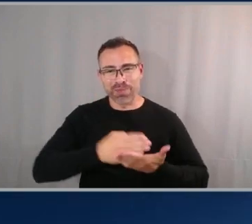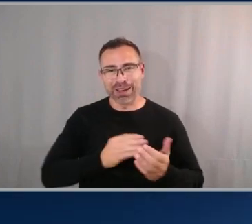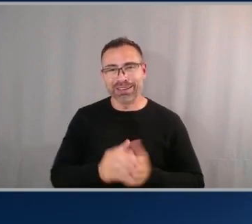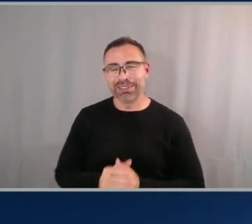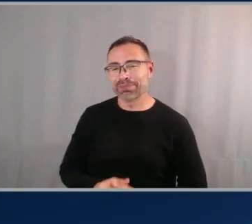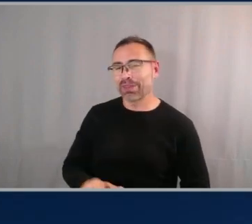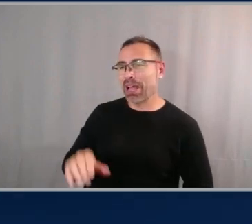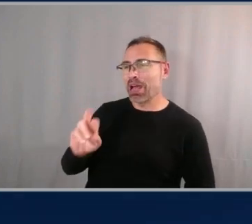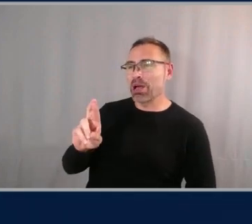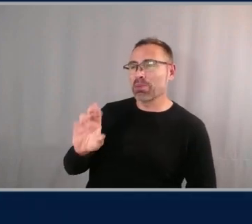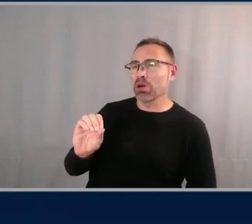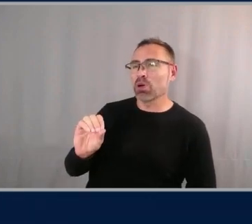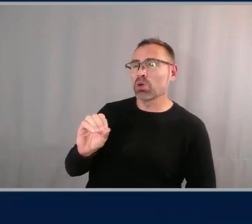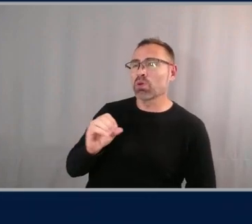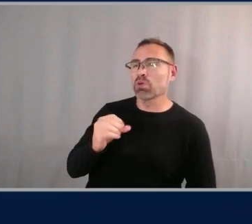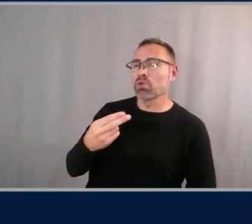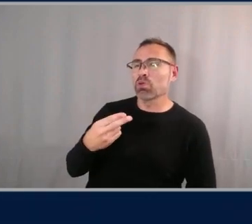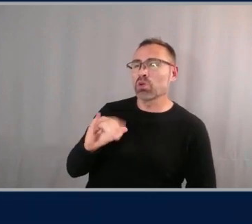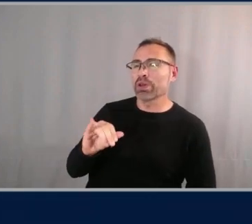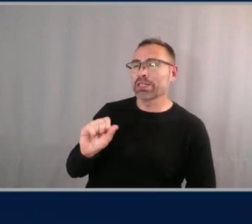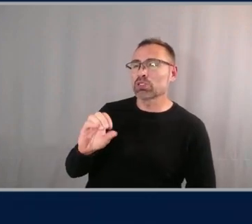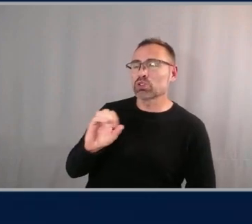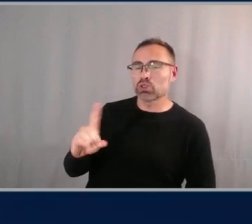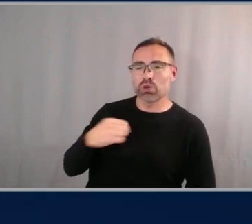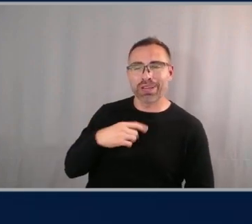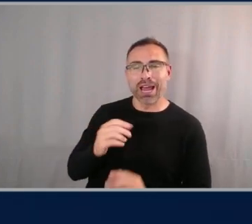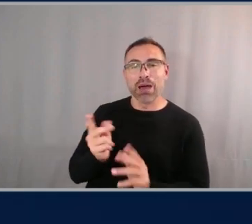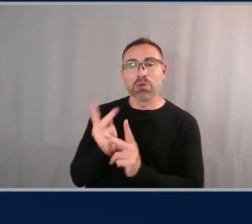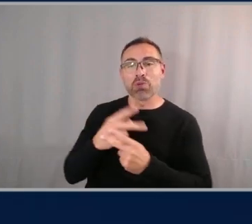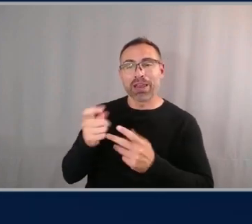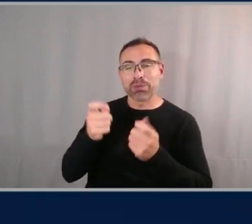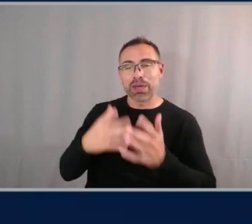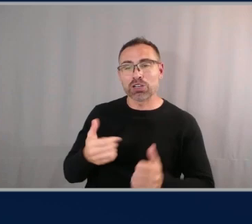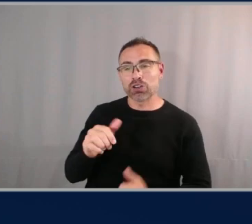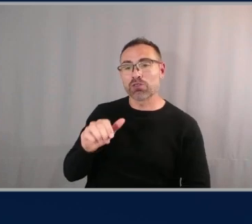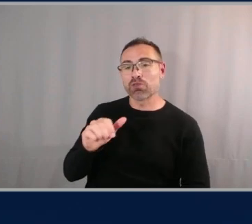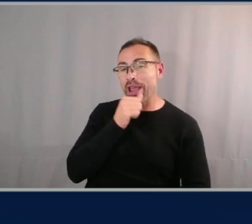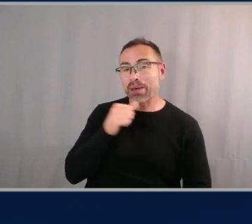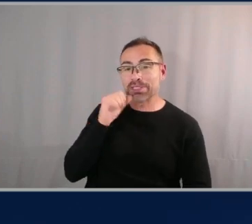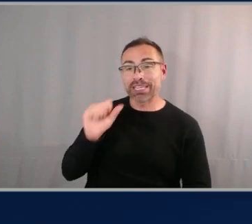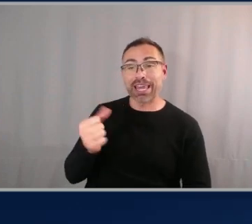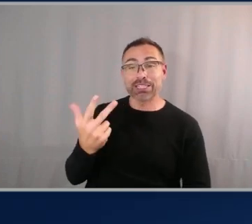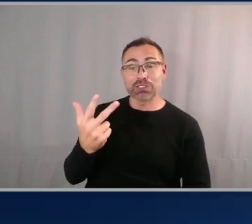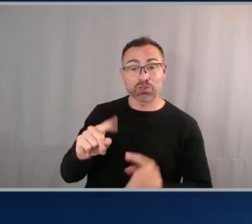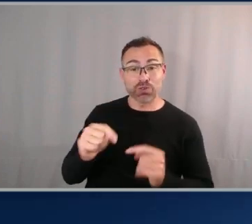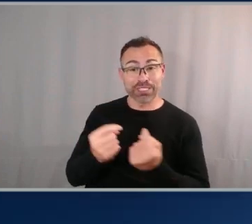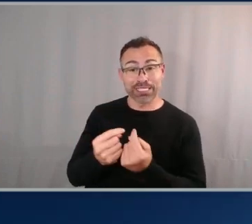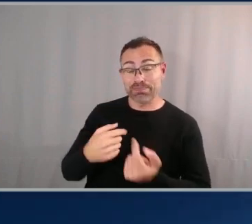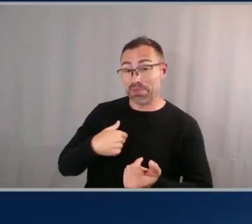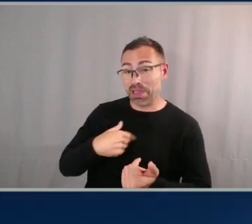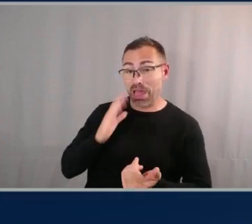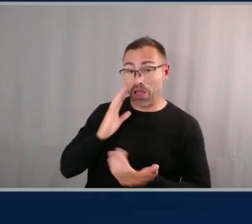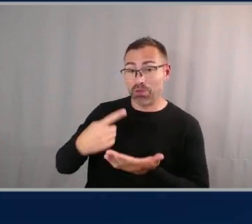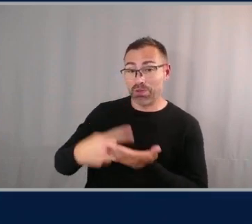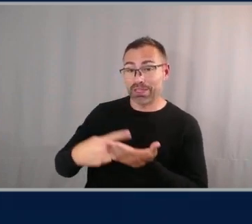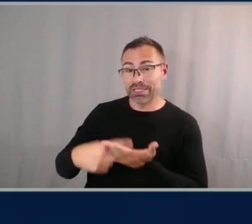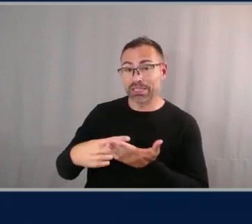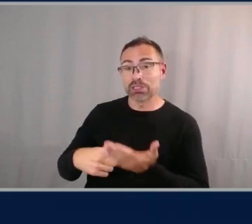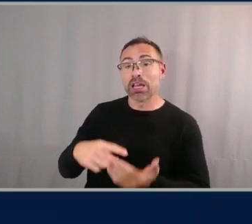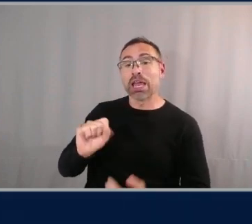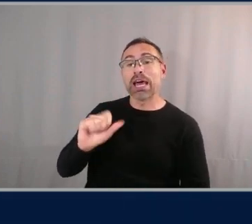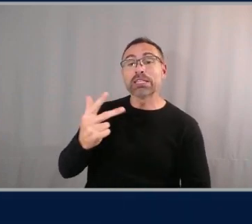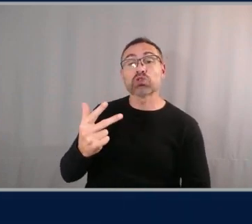Soodh I'm a product manager on the Amazon S3 team and I'm going to be talking about S3 metadata today